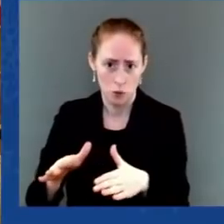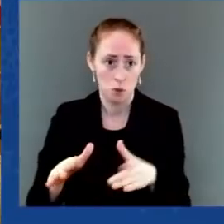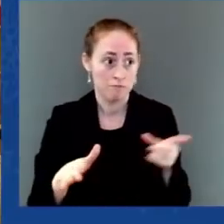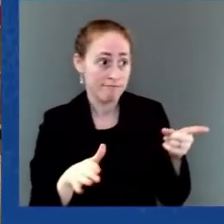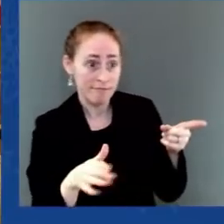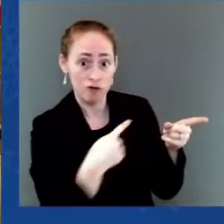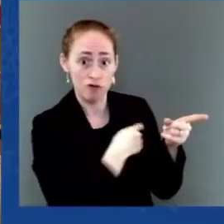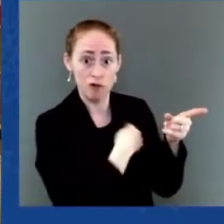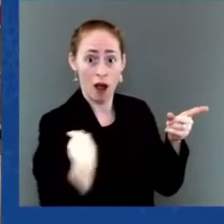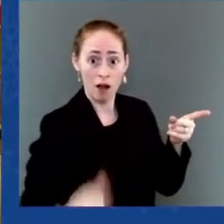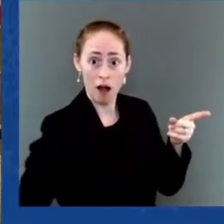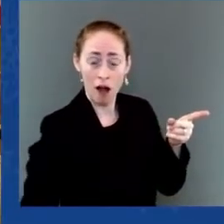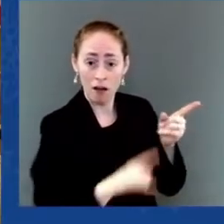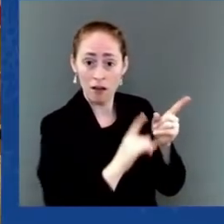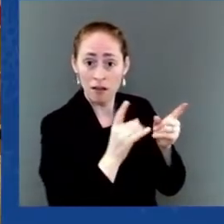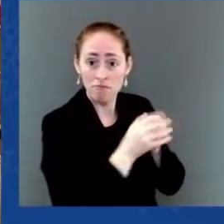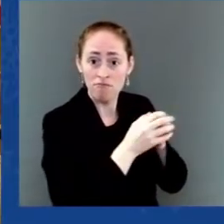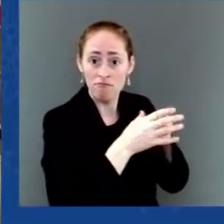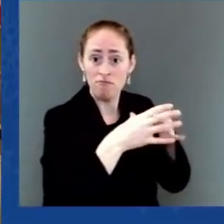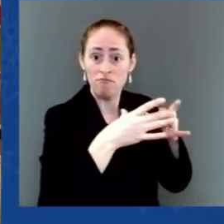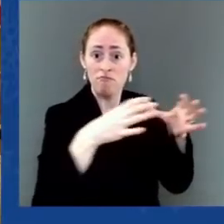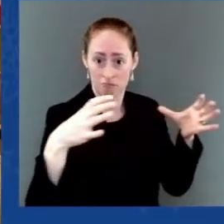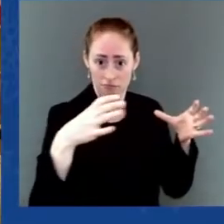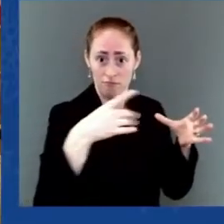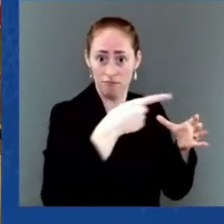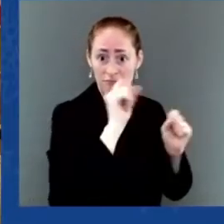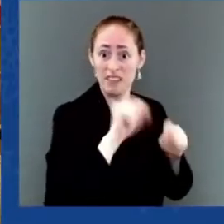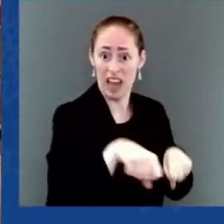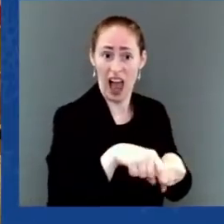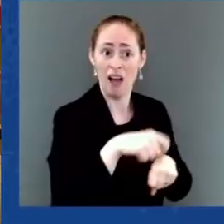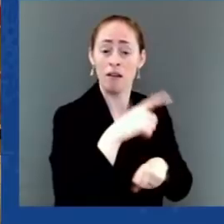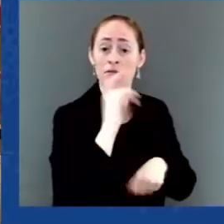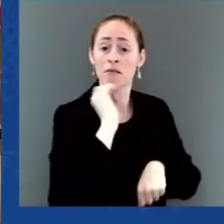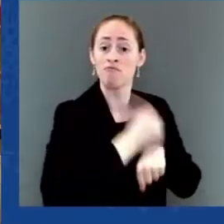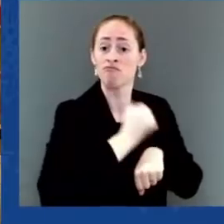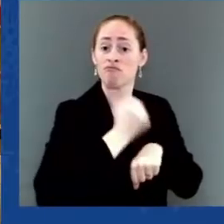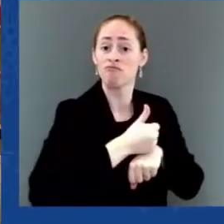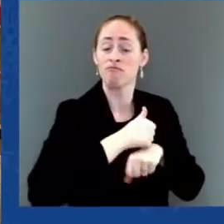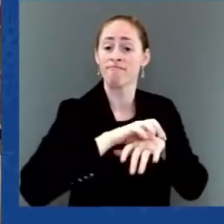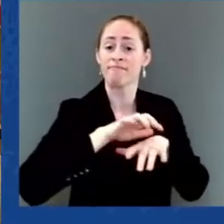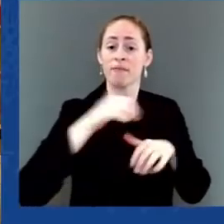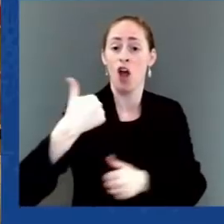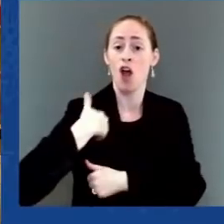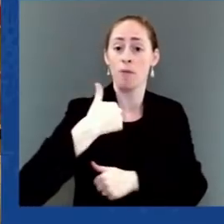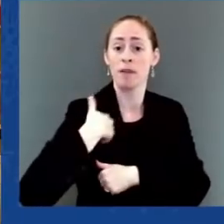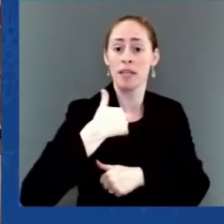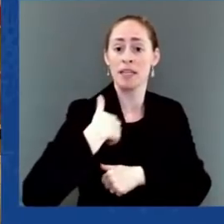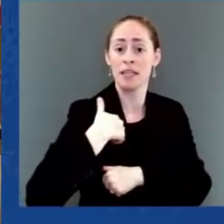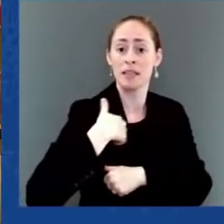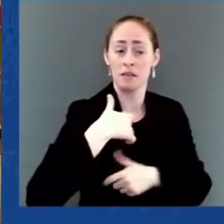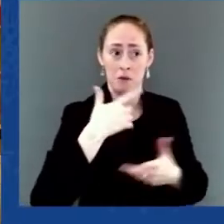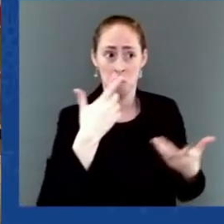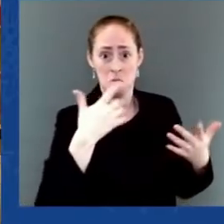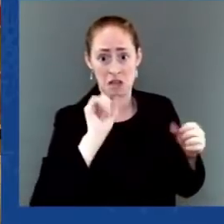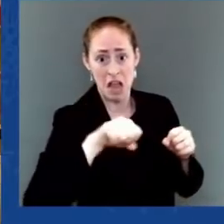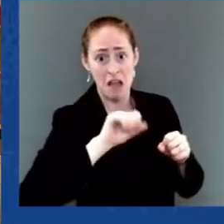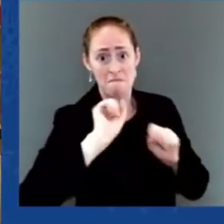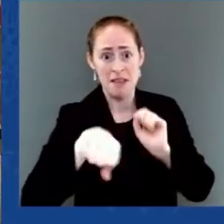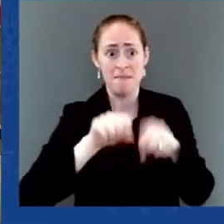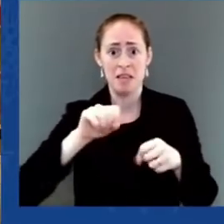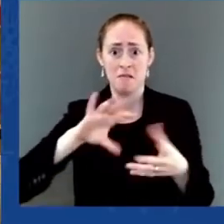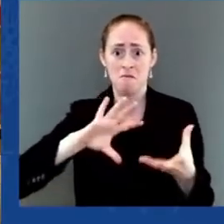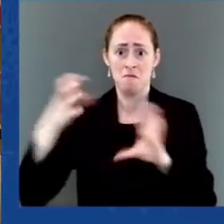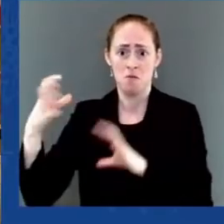in danger. This is why the best, the most convenient thing is to strengthen